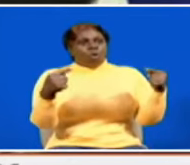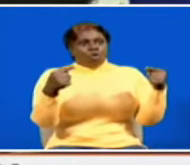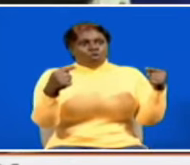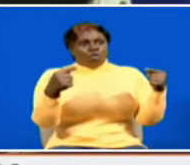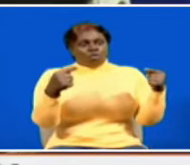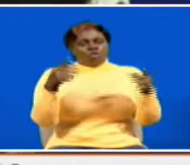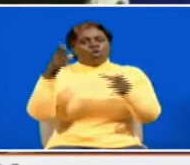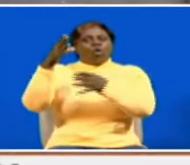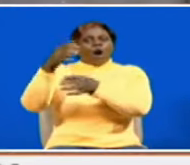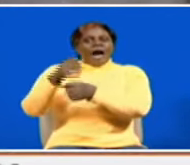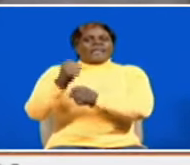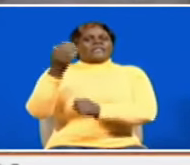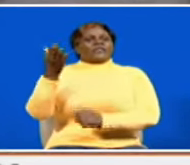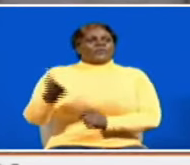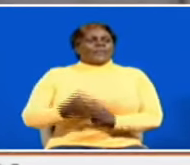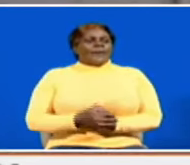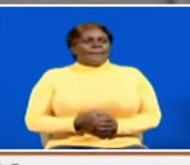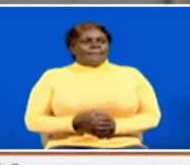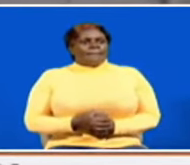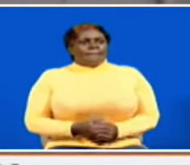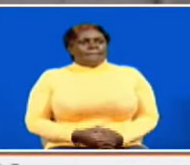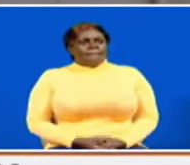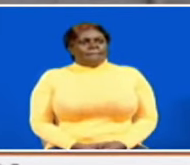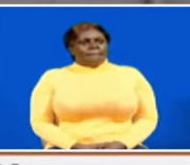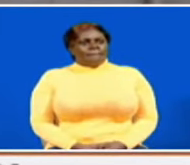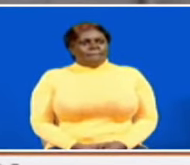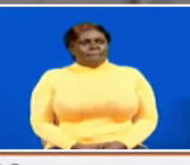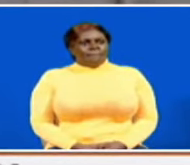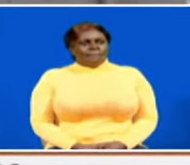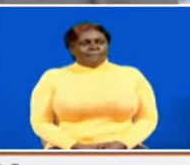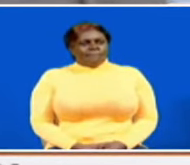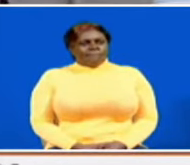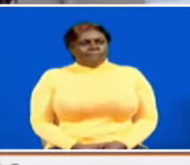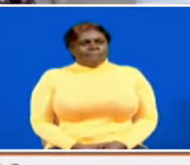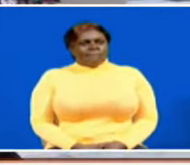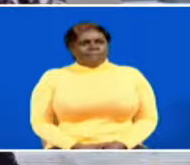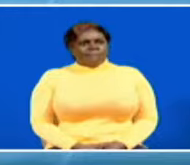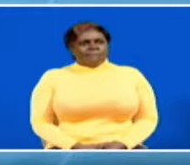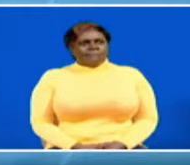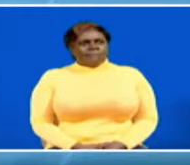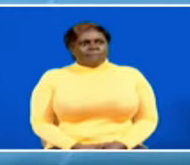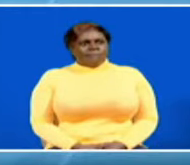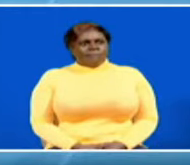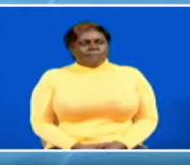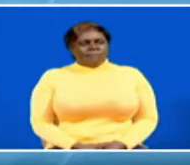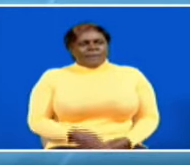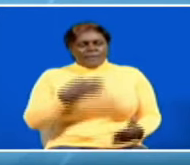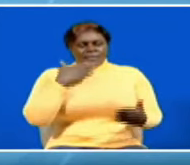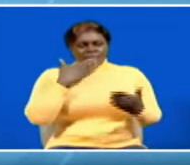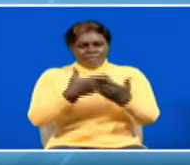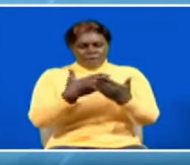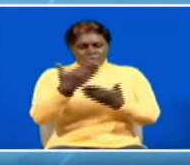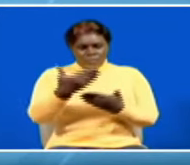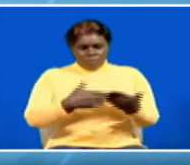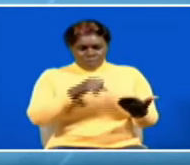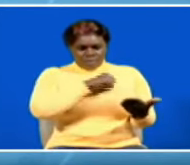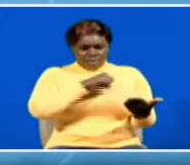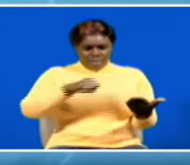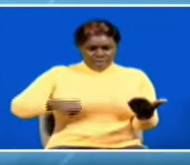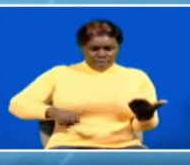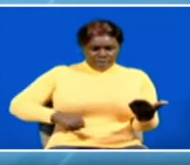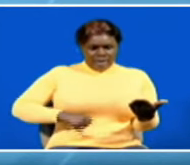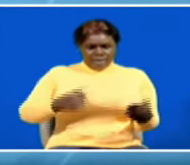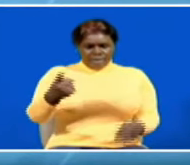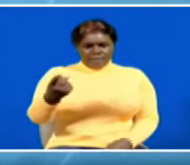location of the nuclear power plan tobias chanji kt news thank you chanji for that report now senators have